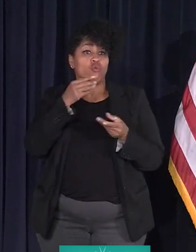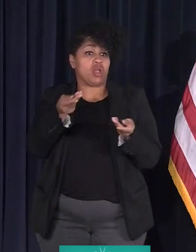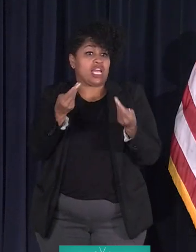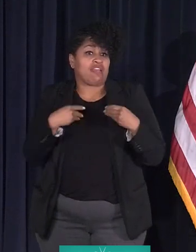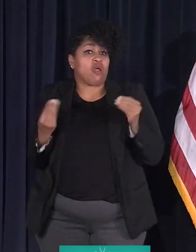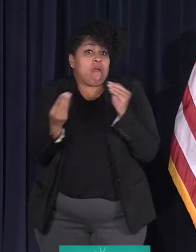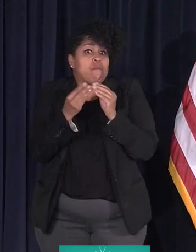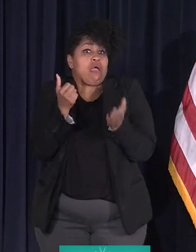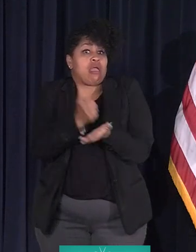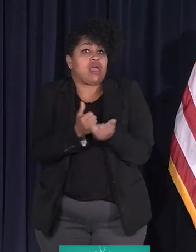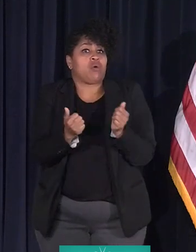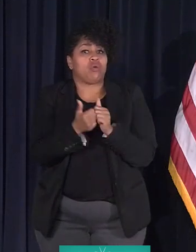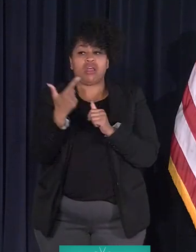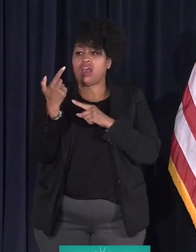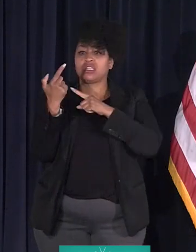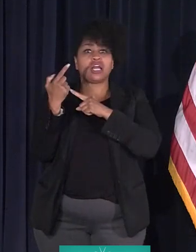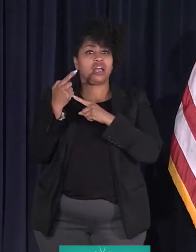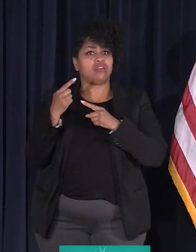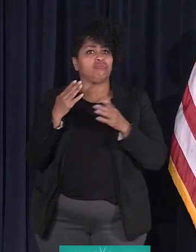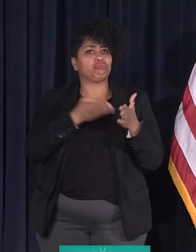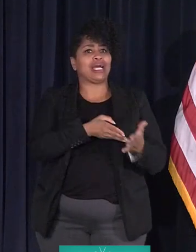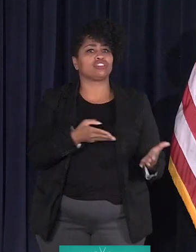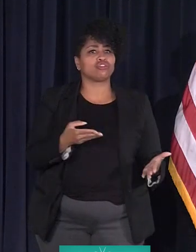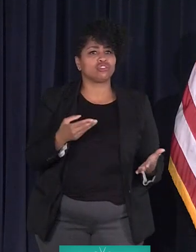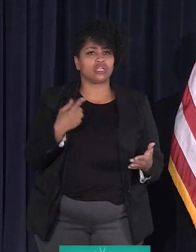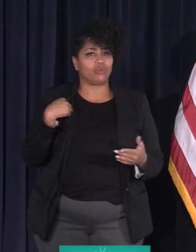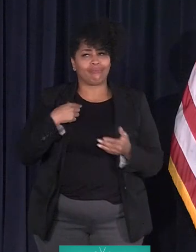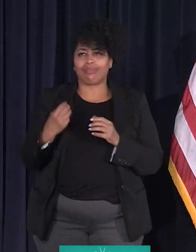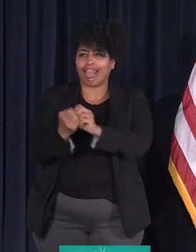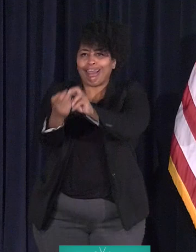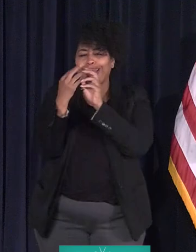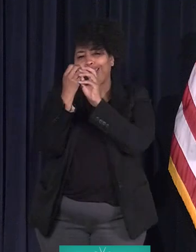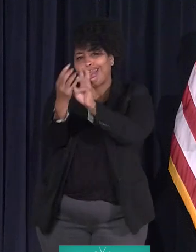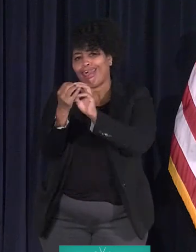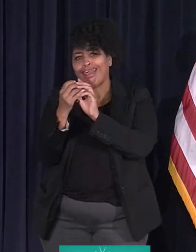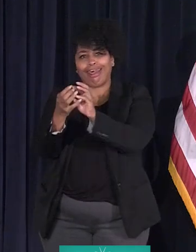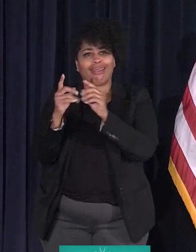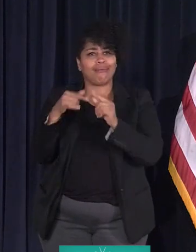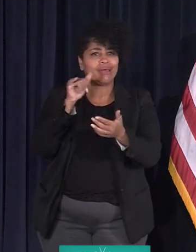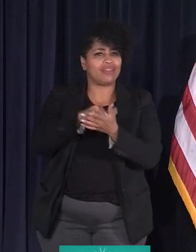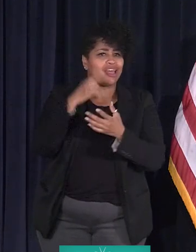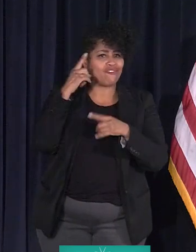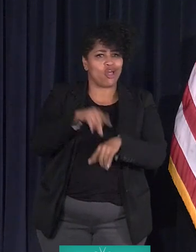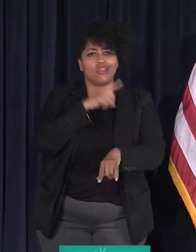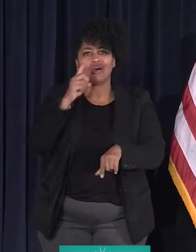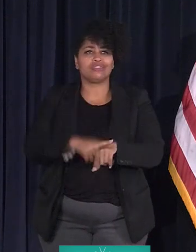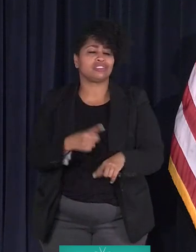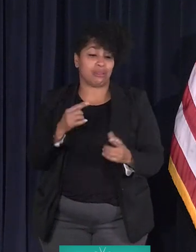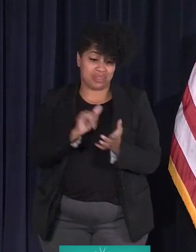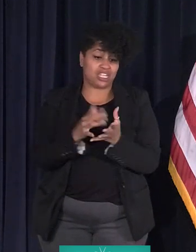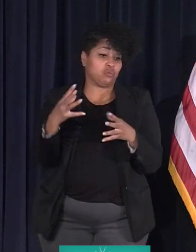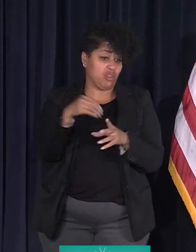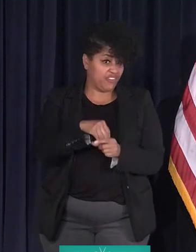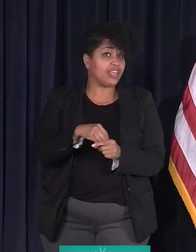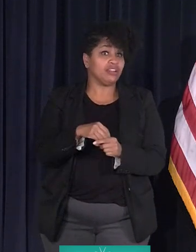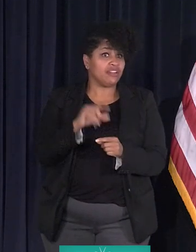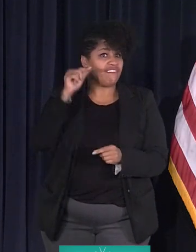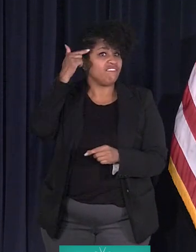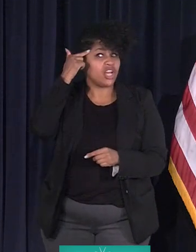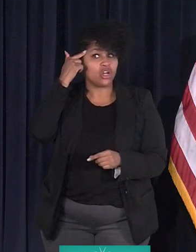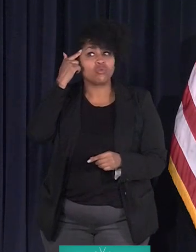prosecutions. And we have been arguing about this for a while. This is within federal jurisdiction.